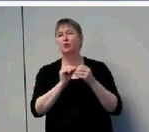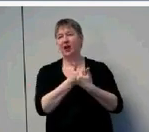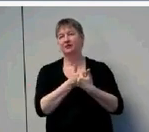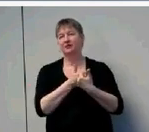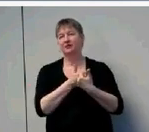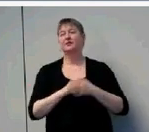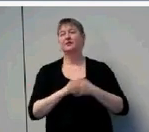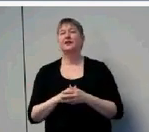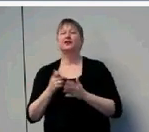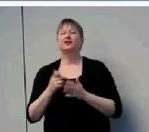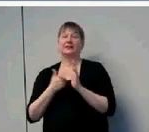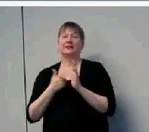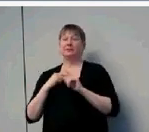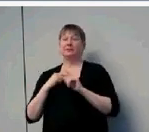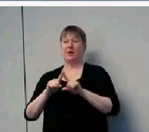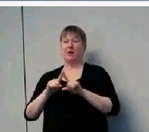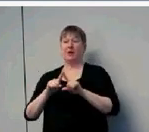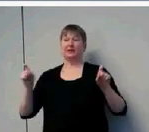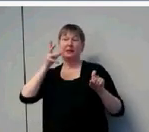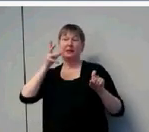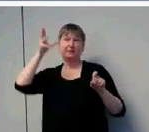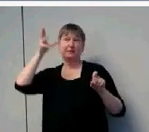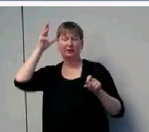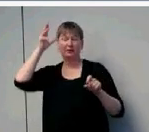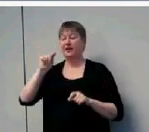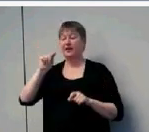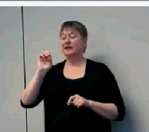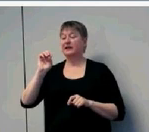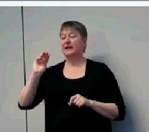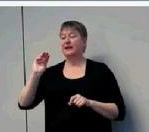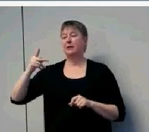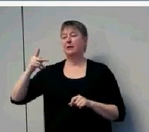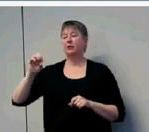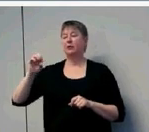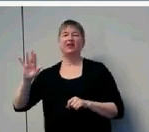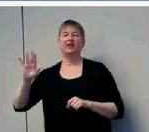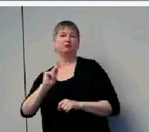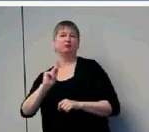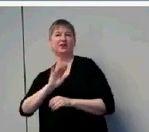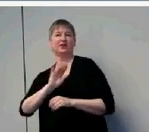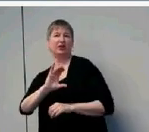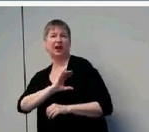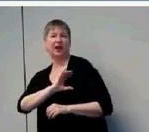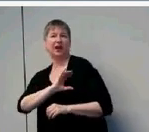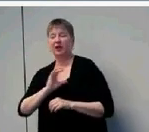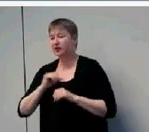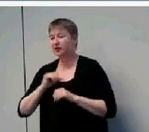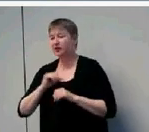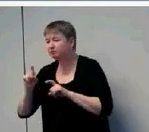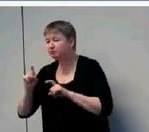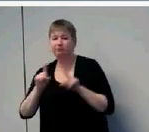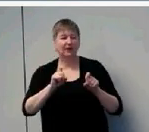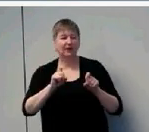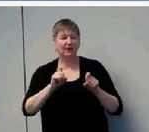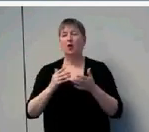temperament questionnaire and understand that infant's temperament and use that in our counseling regarding child state.